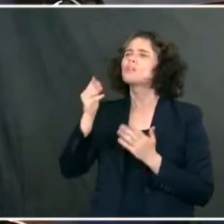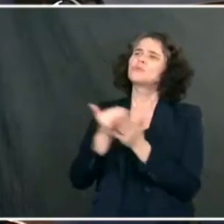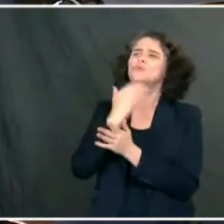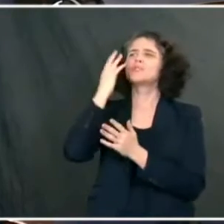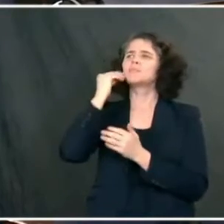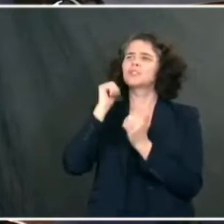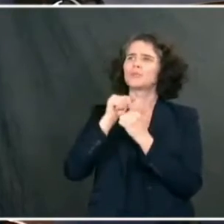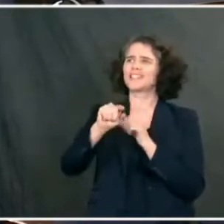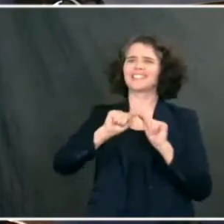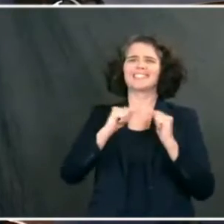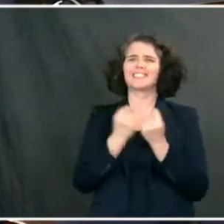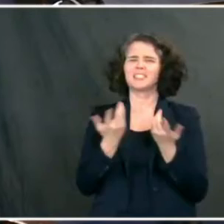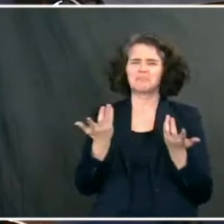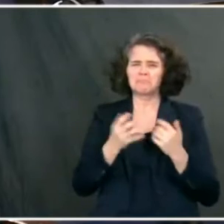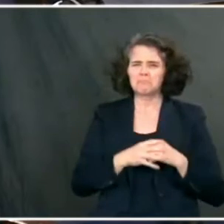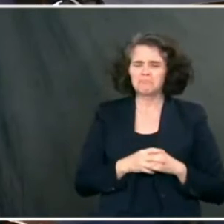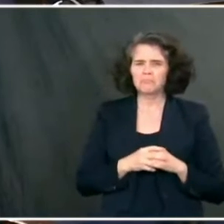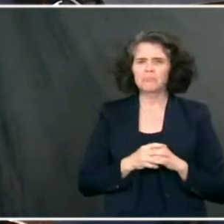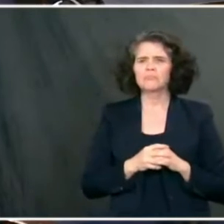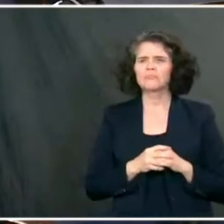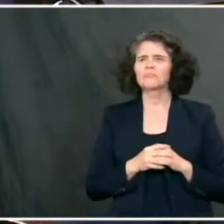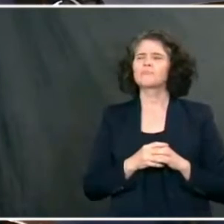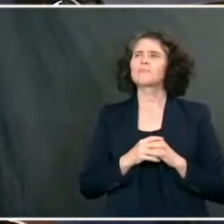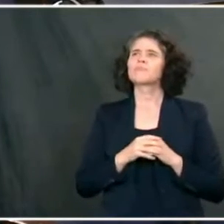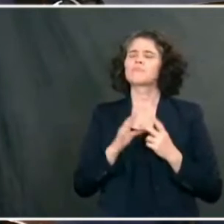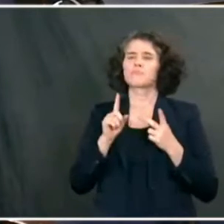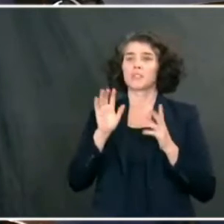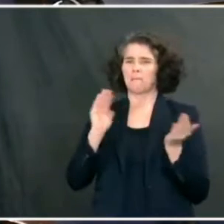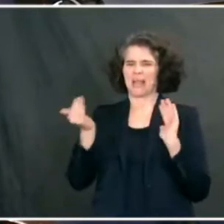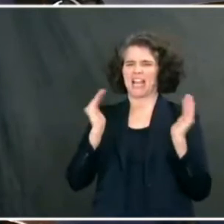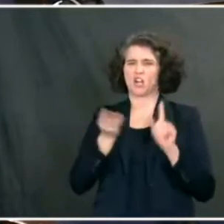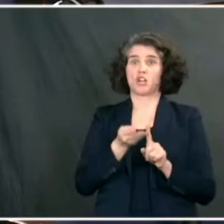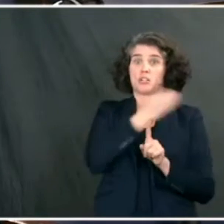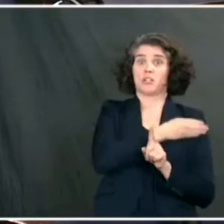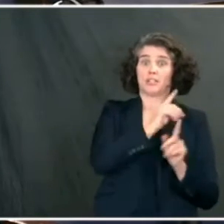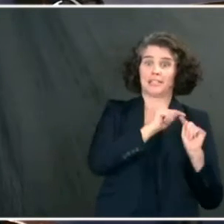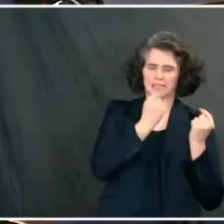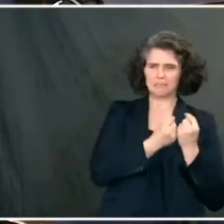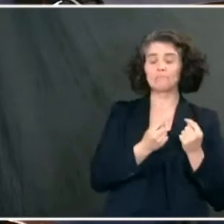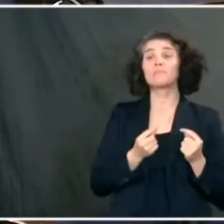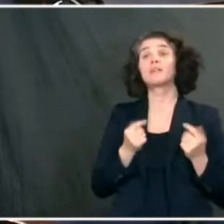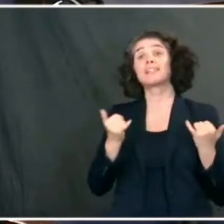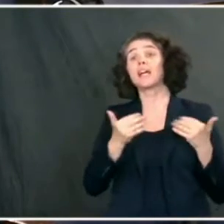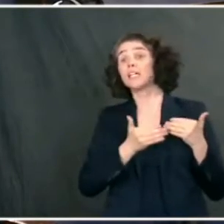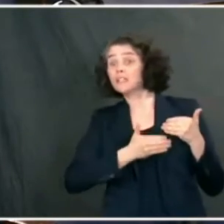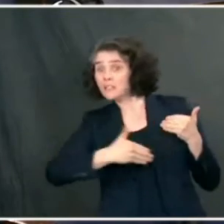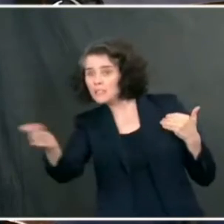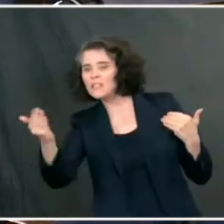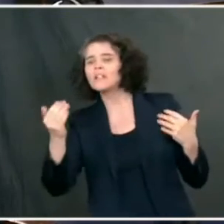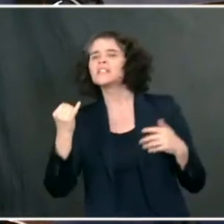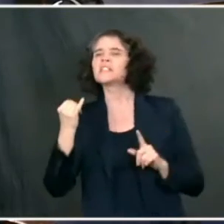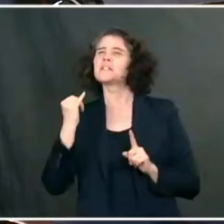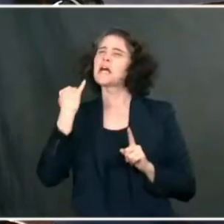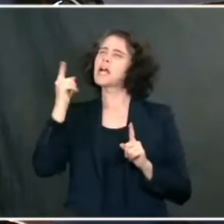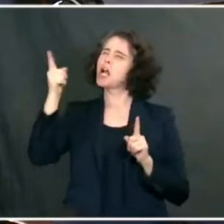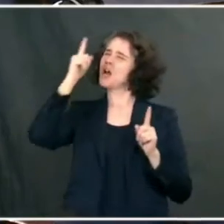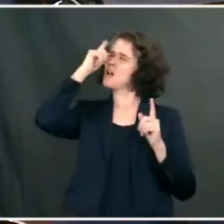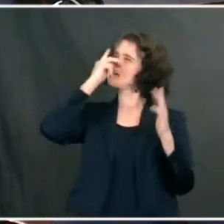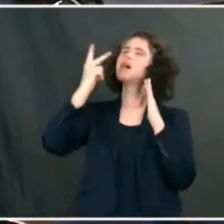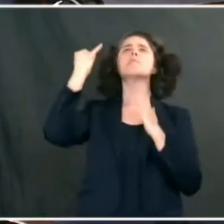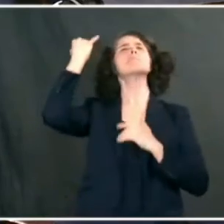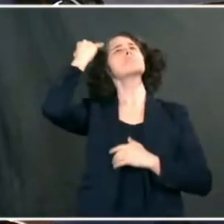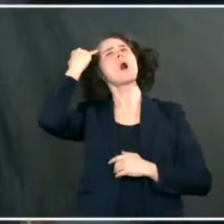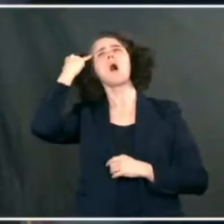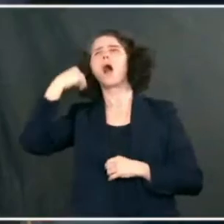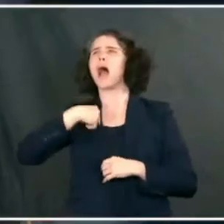And in your view, what would have been different in terms of the trajectory of this outbreak from the start had a team like this been in place